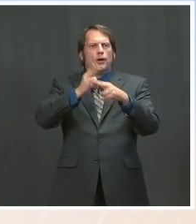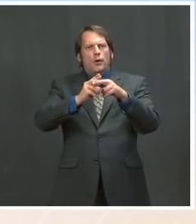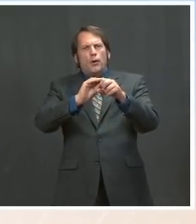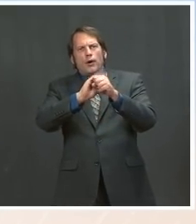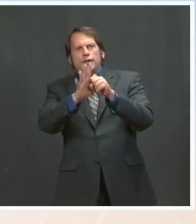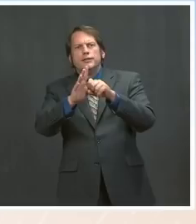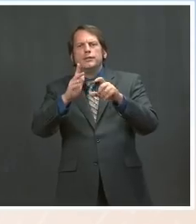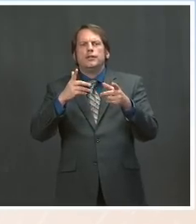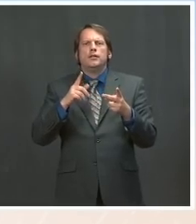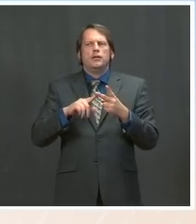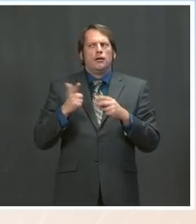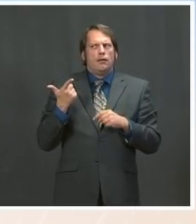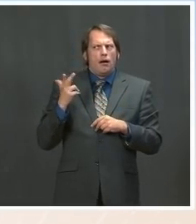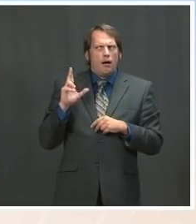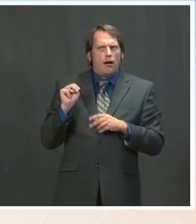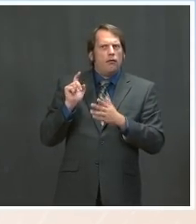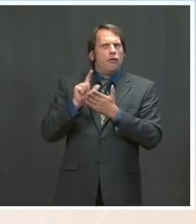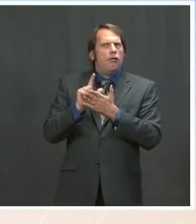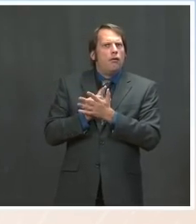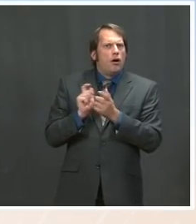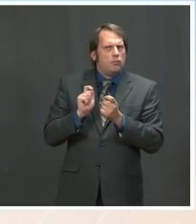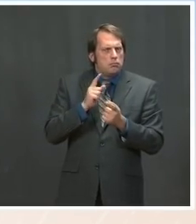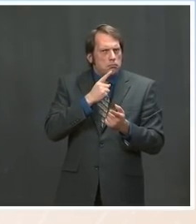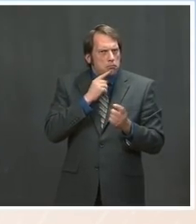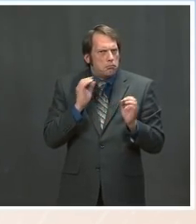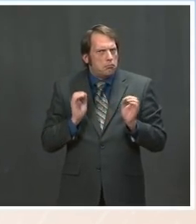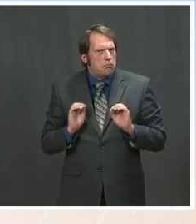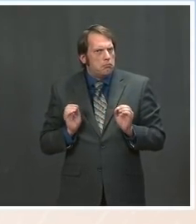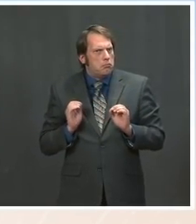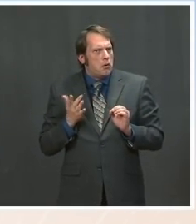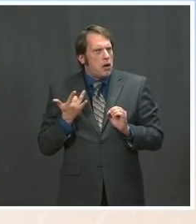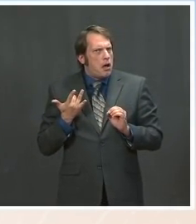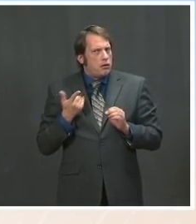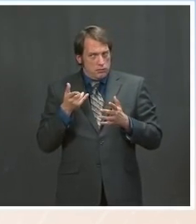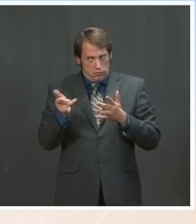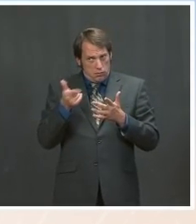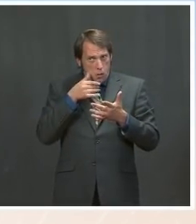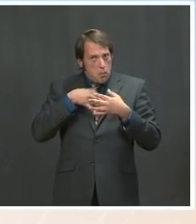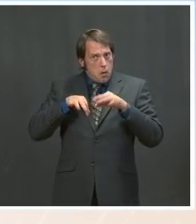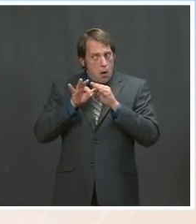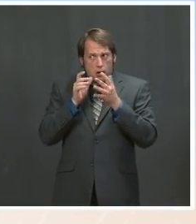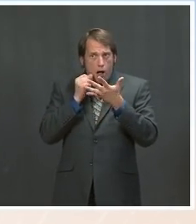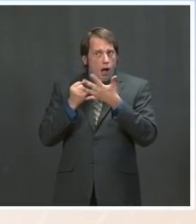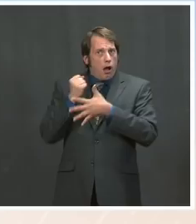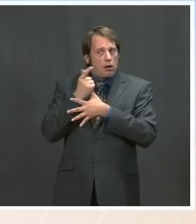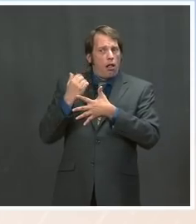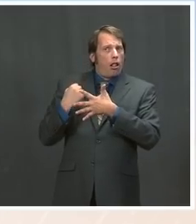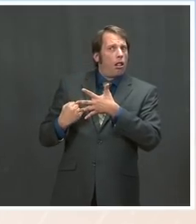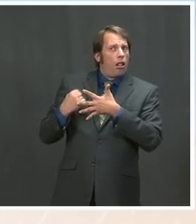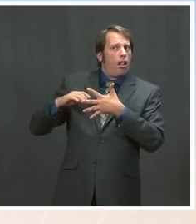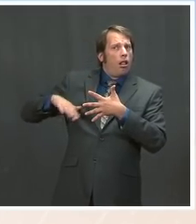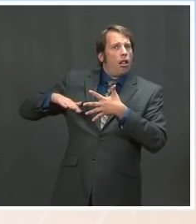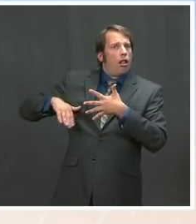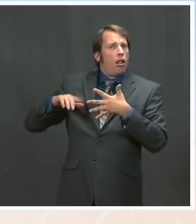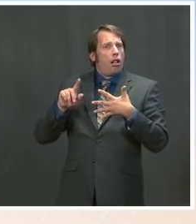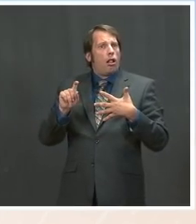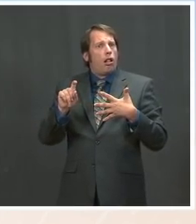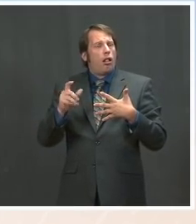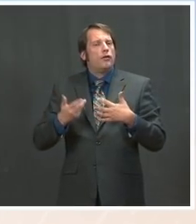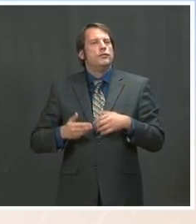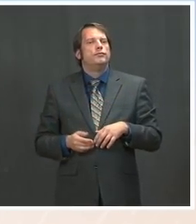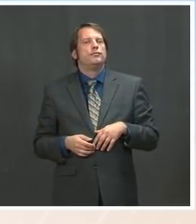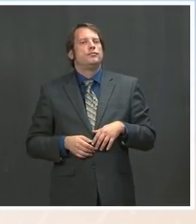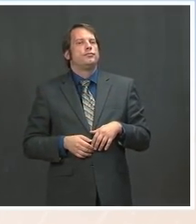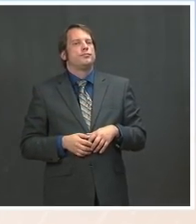Houses on the daily public schedule, I will tell you that it often includes the issues that the public, one, has the appetite most to hear updates